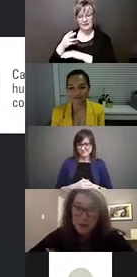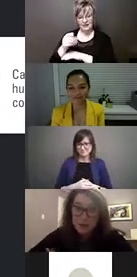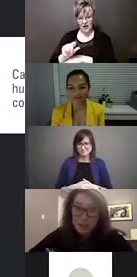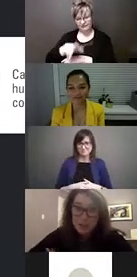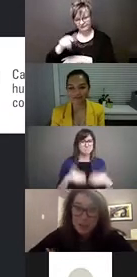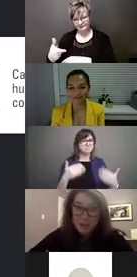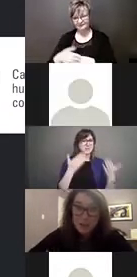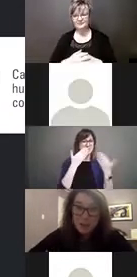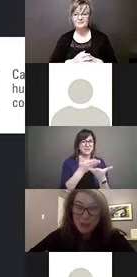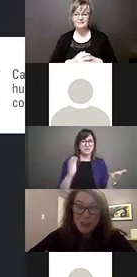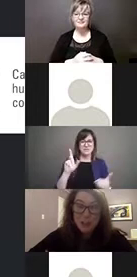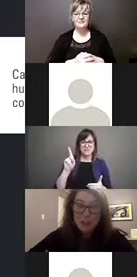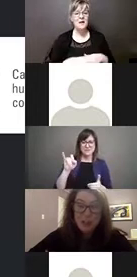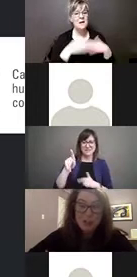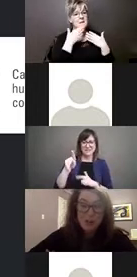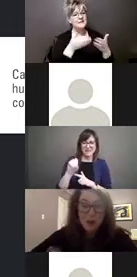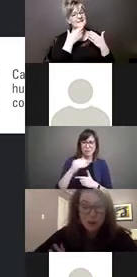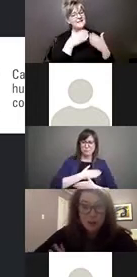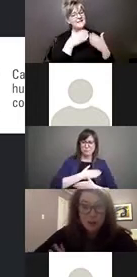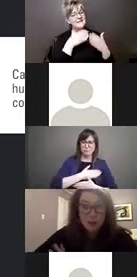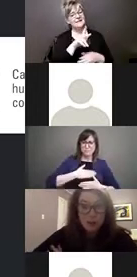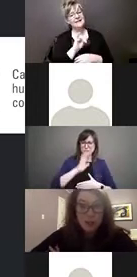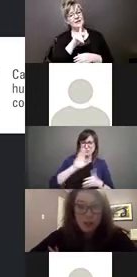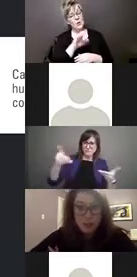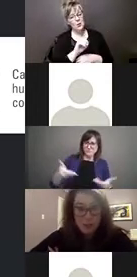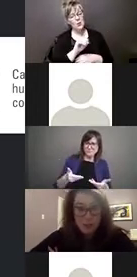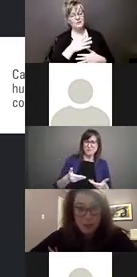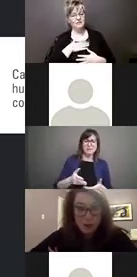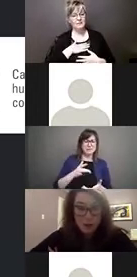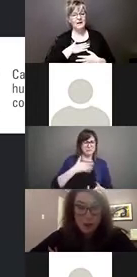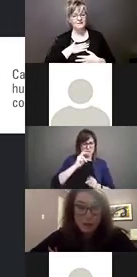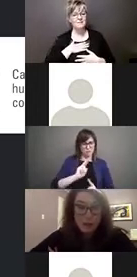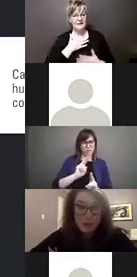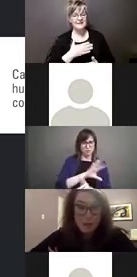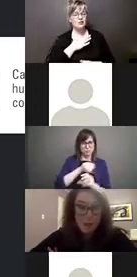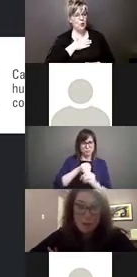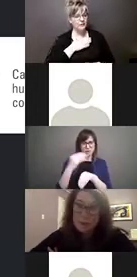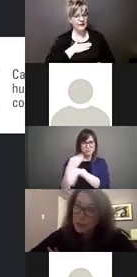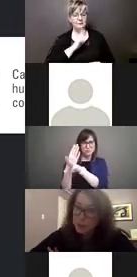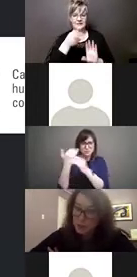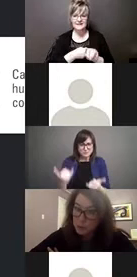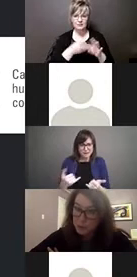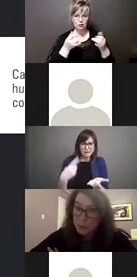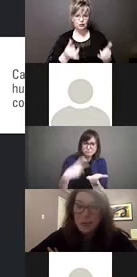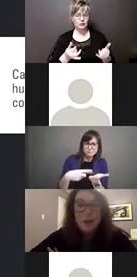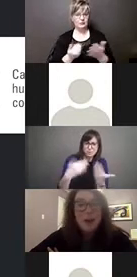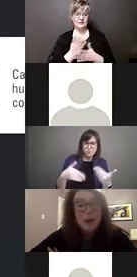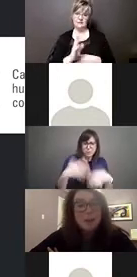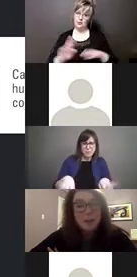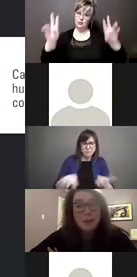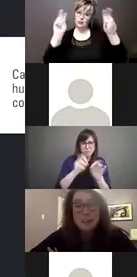Well, thank you very much, Kiko. I really appreciate it. It's an honor and a pleasure to be here with all of you this evening to talk about this very important topic.